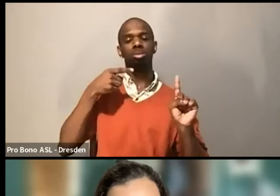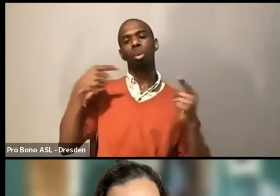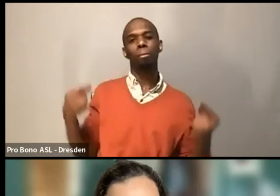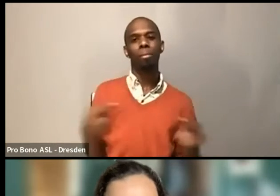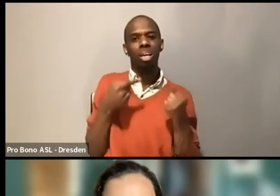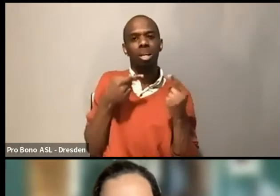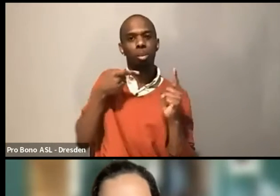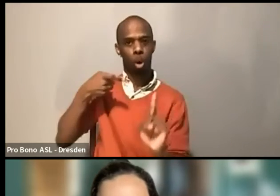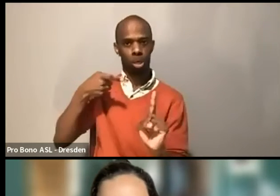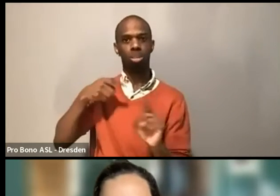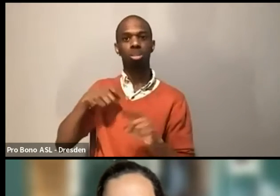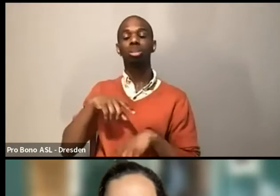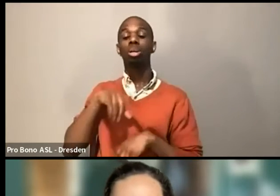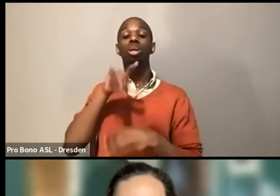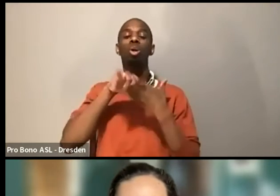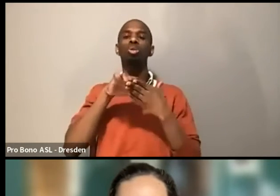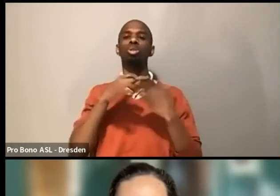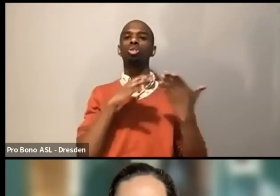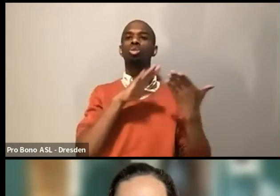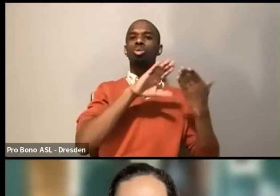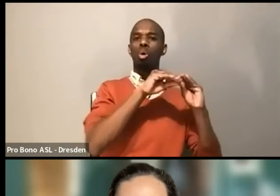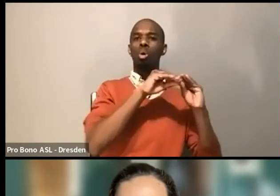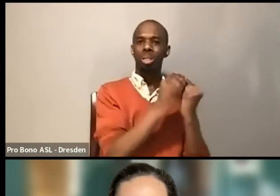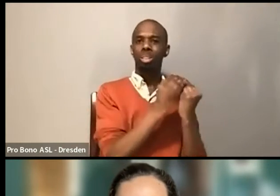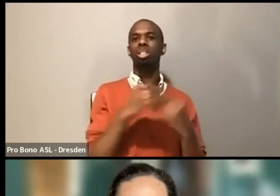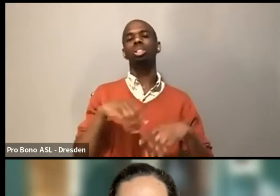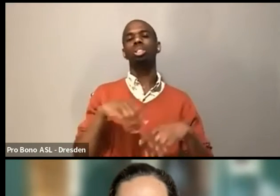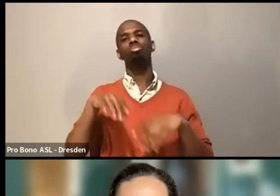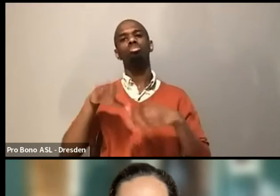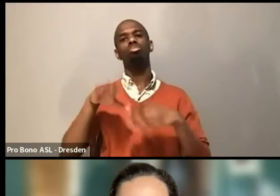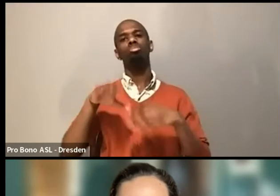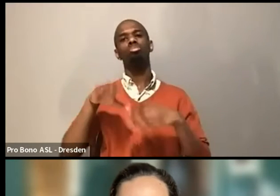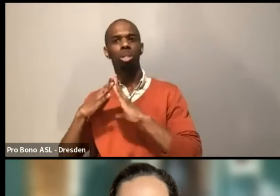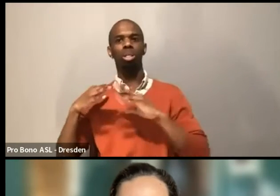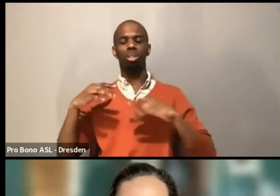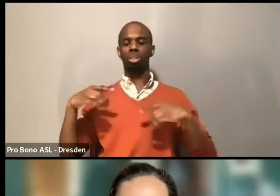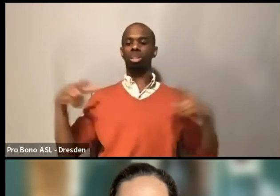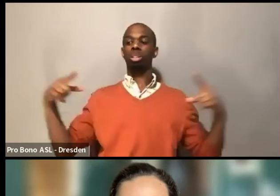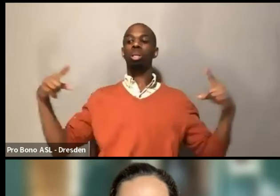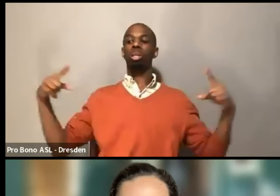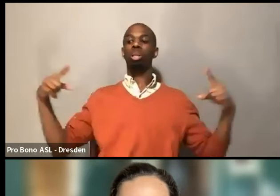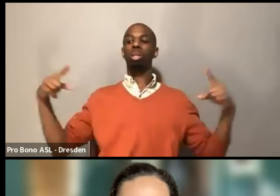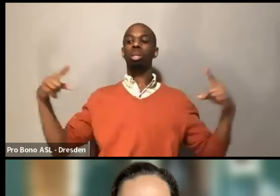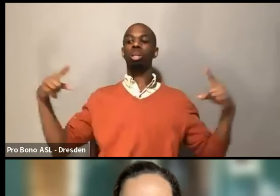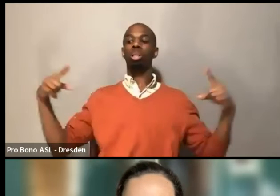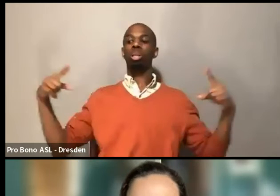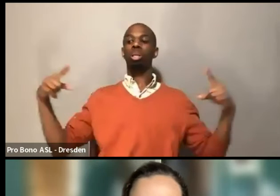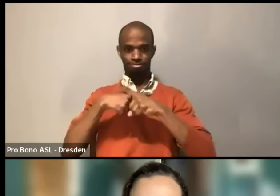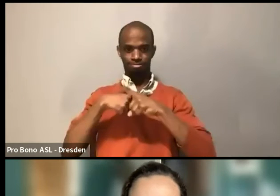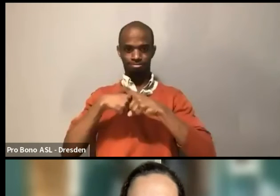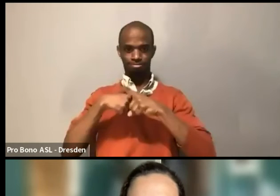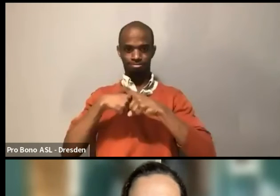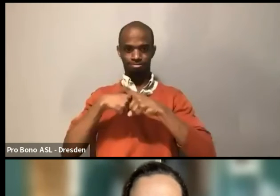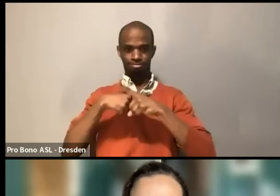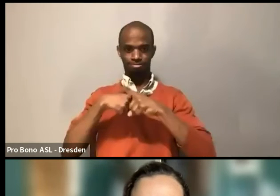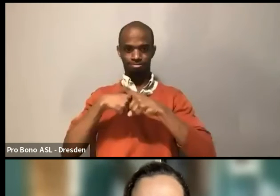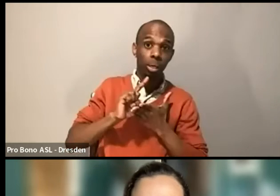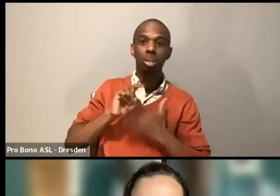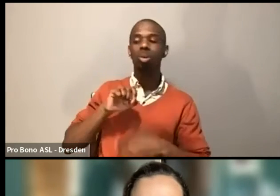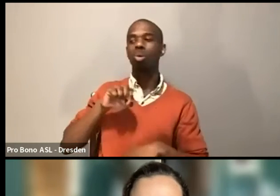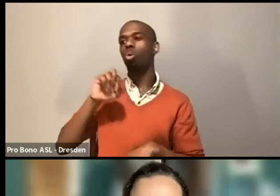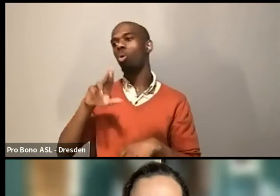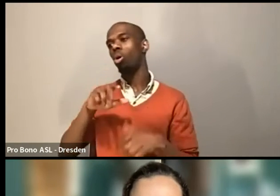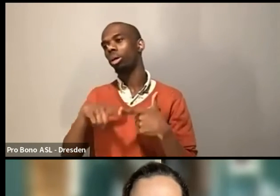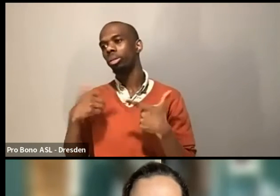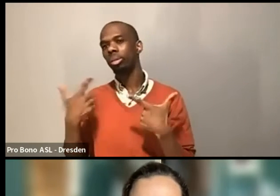your community, your organizational community experiences distress. Examples could be tech week. It could be galas because they're in the evening opening night